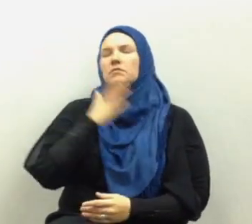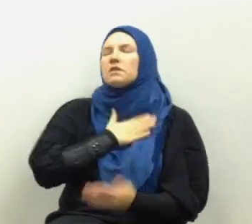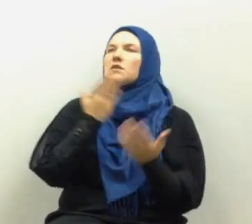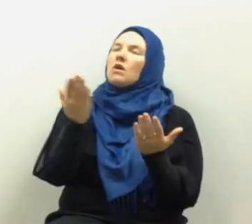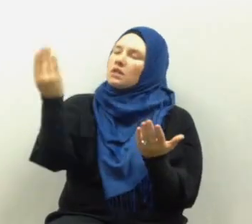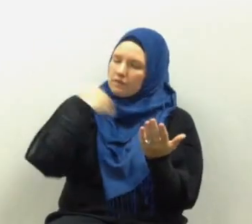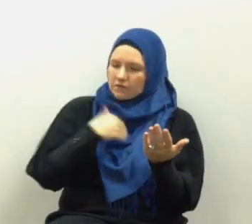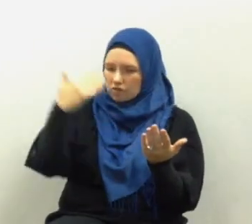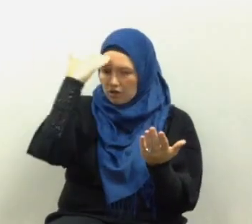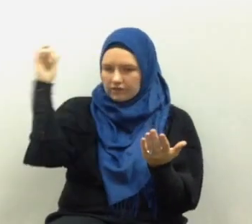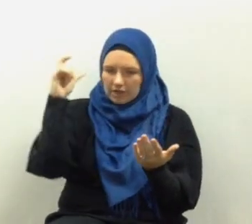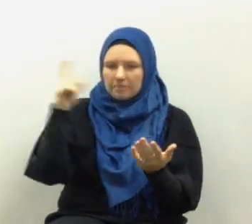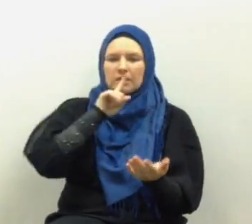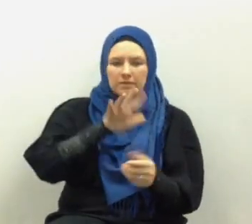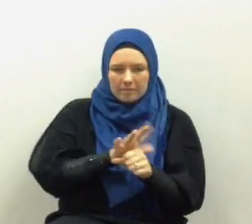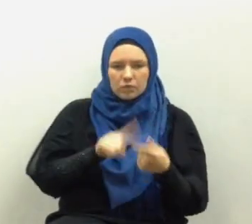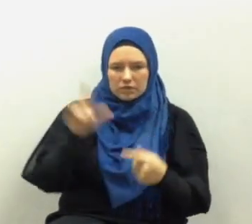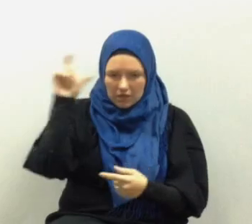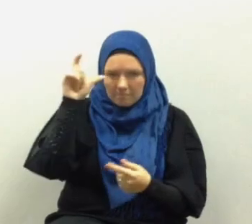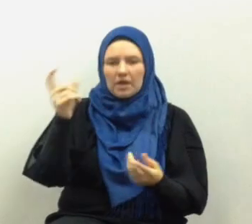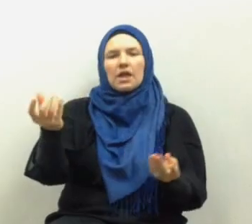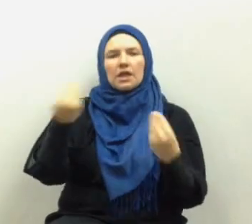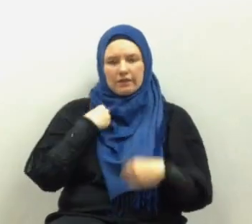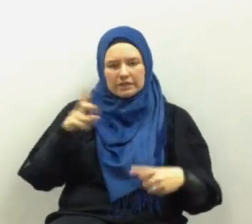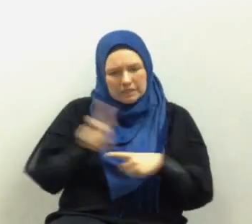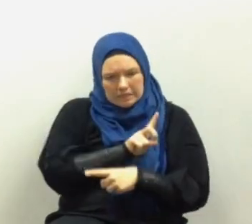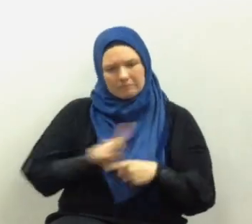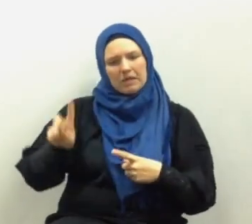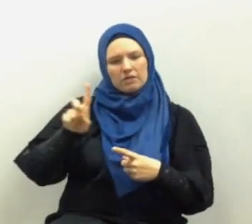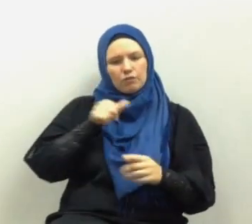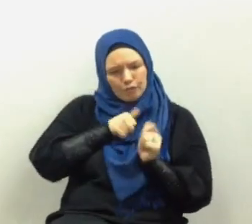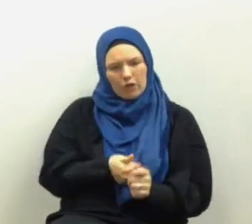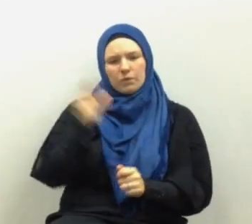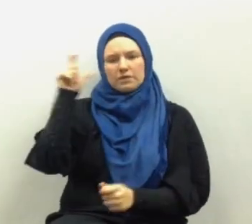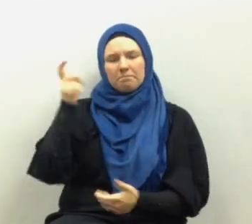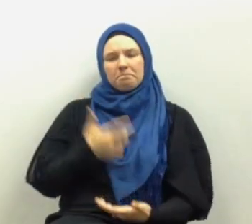give us the knowledge of Islam the commitment to Islam and the discipline